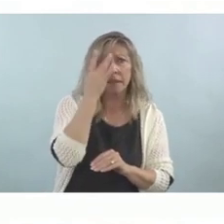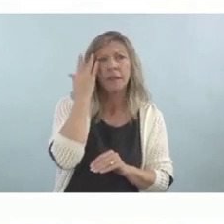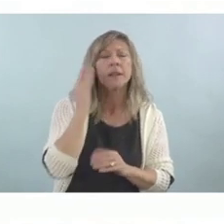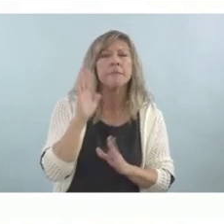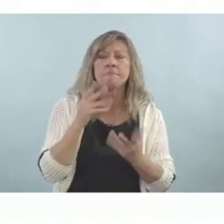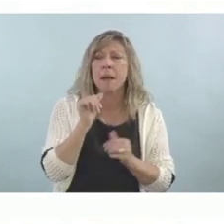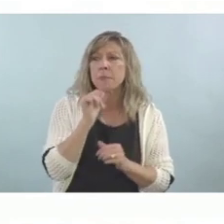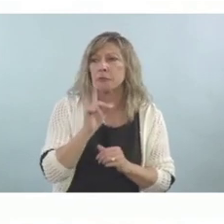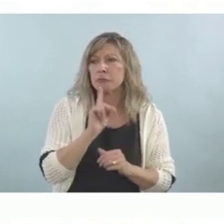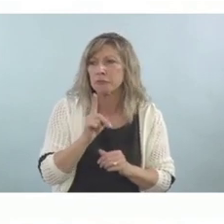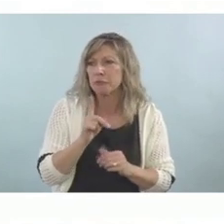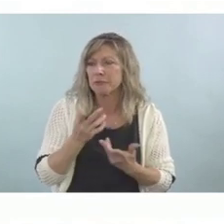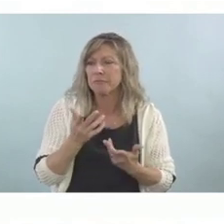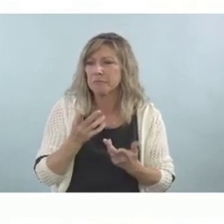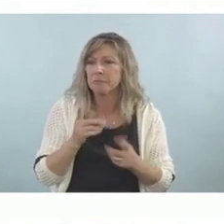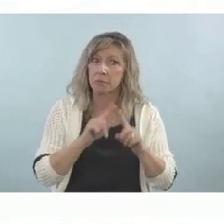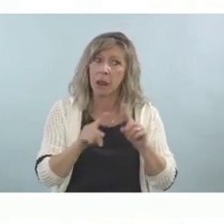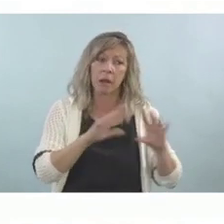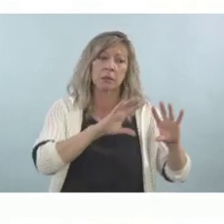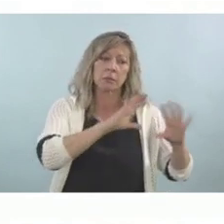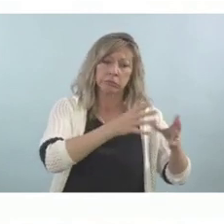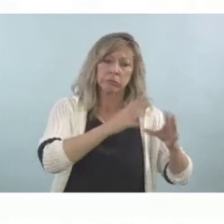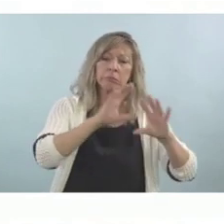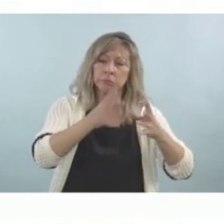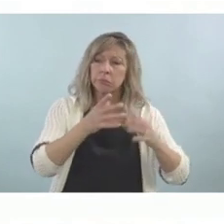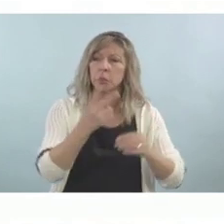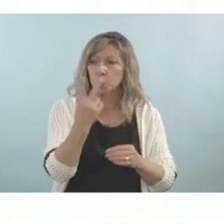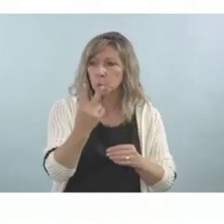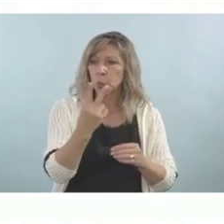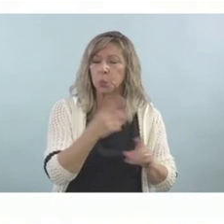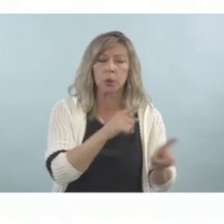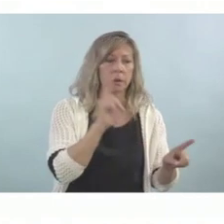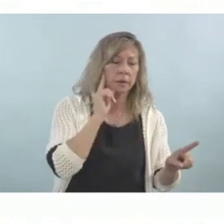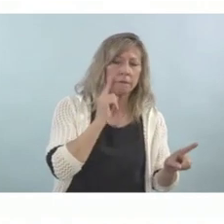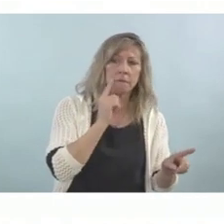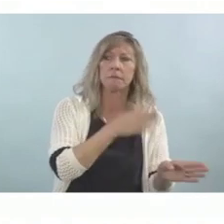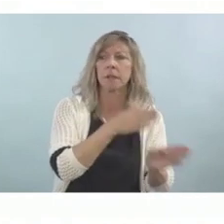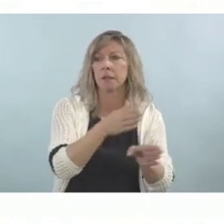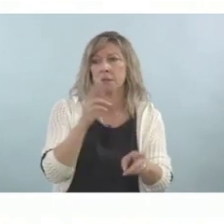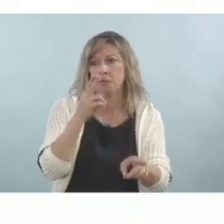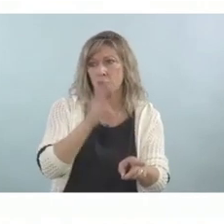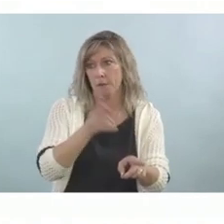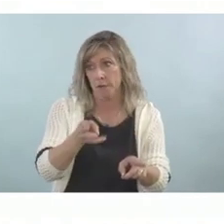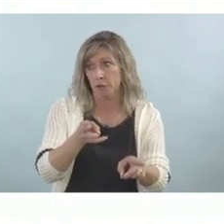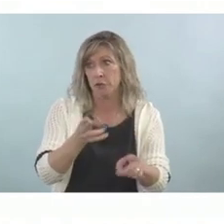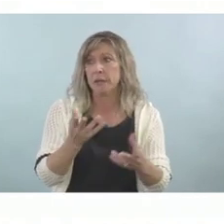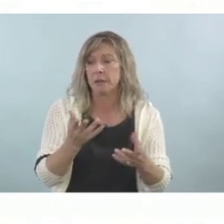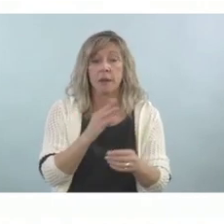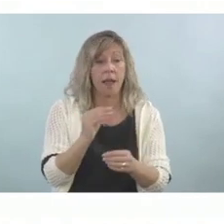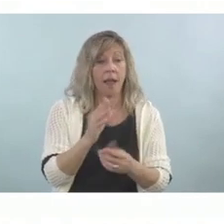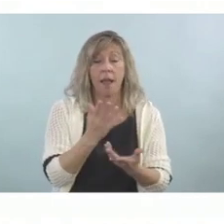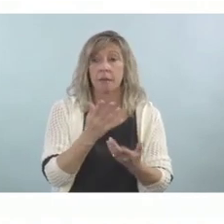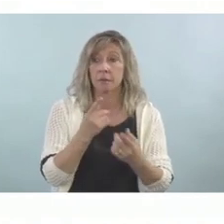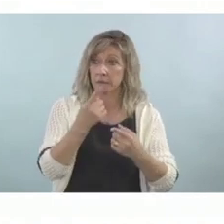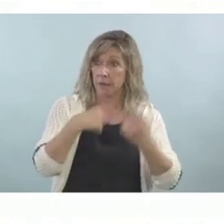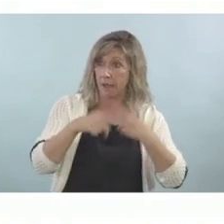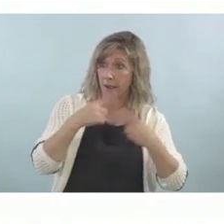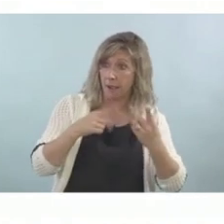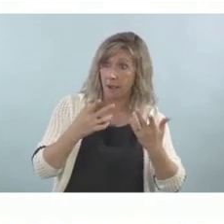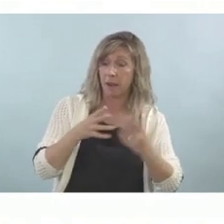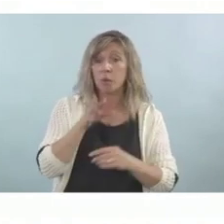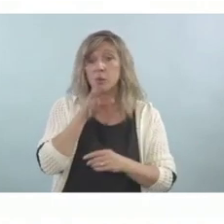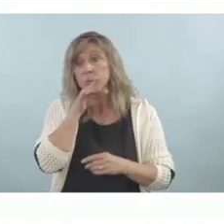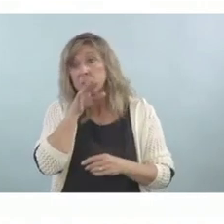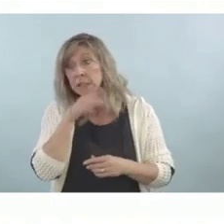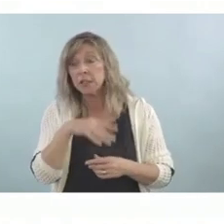as deaf or hard of hearing. And then their ability to sign, to use sign language or speech or